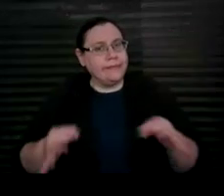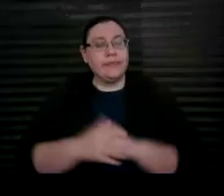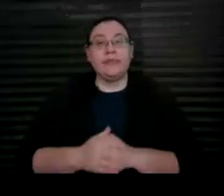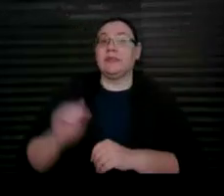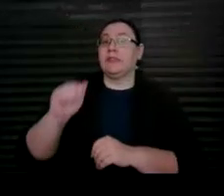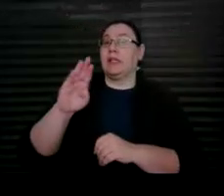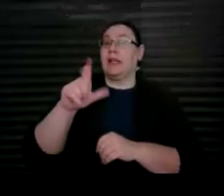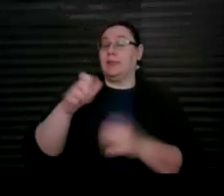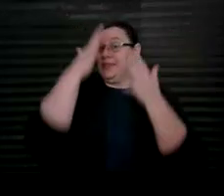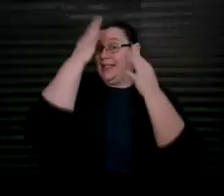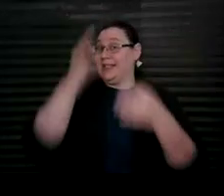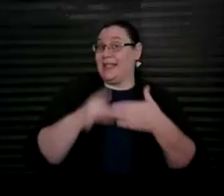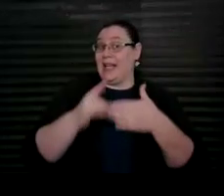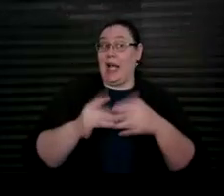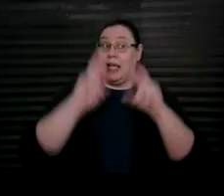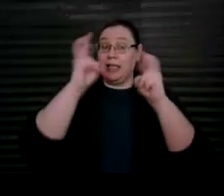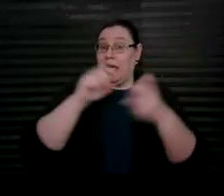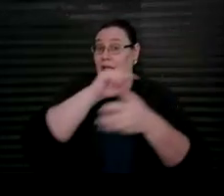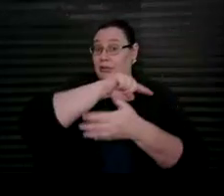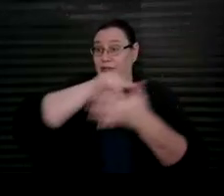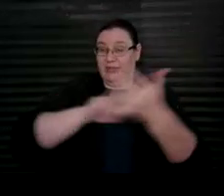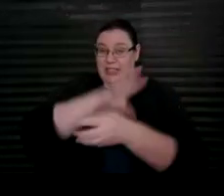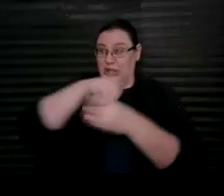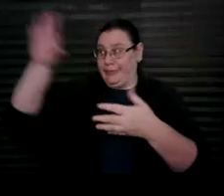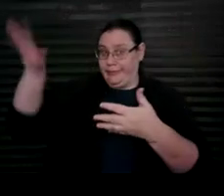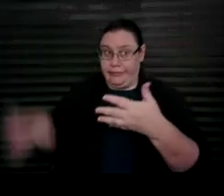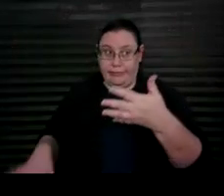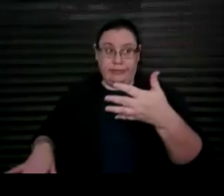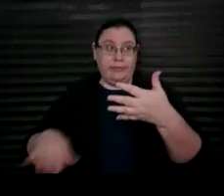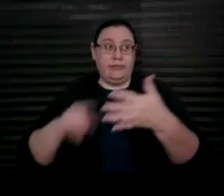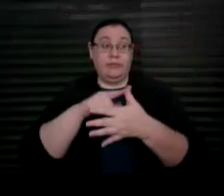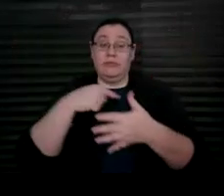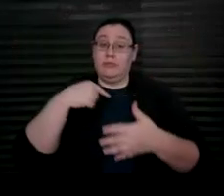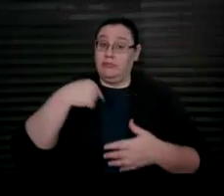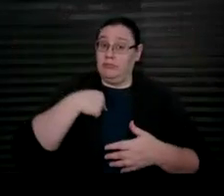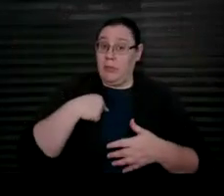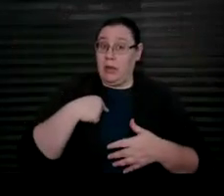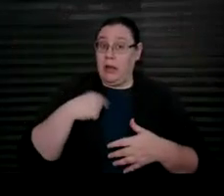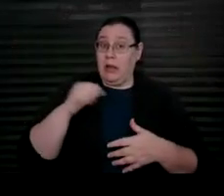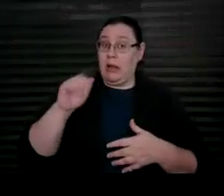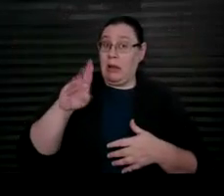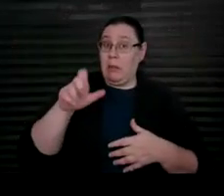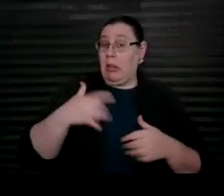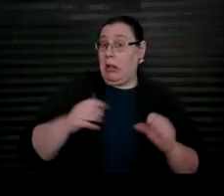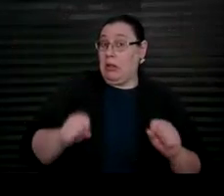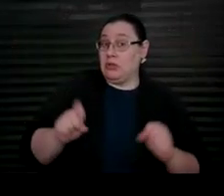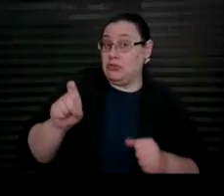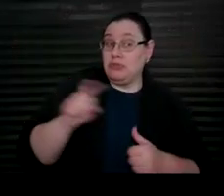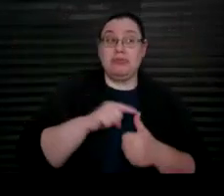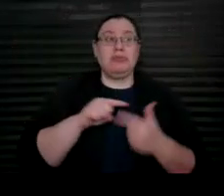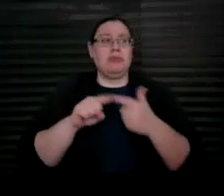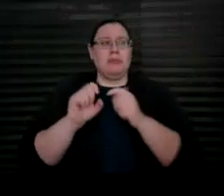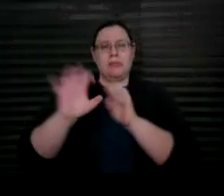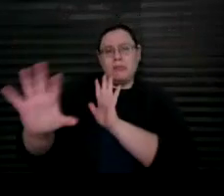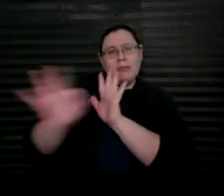decision guide titles include, Am I ABLE eligible? Selecting and